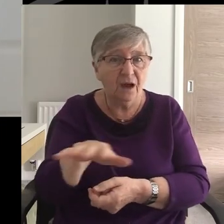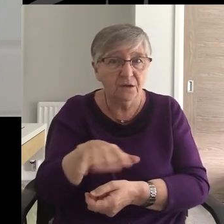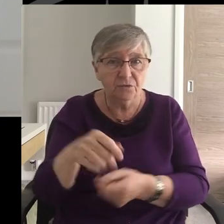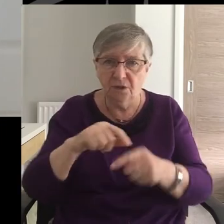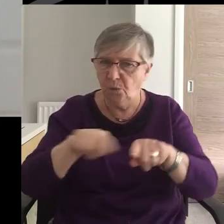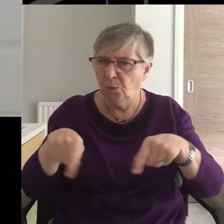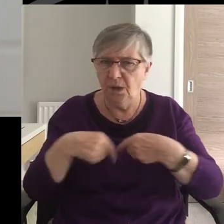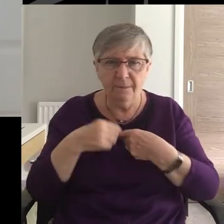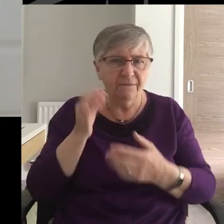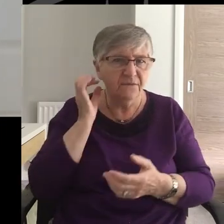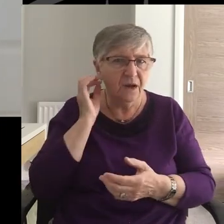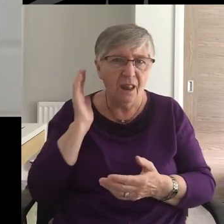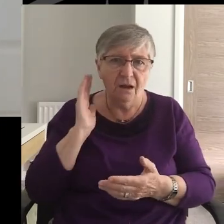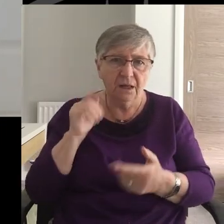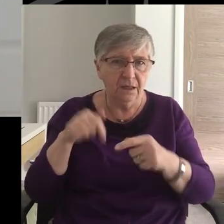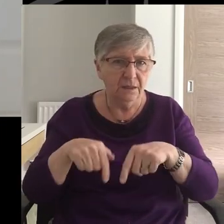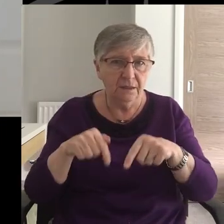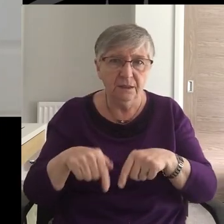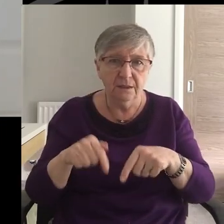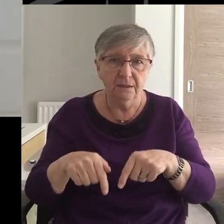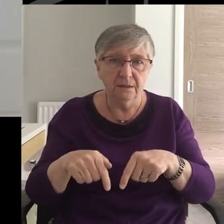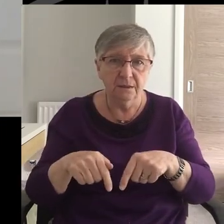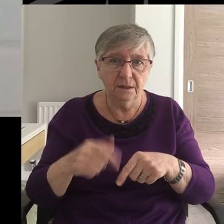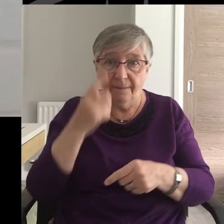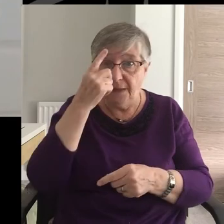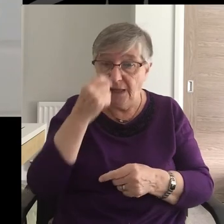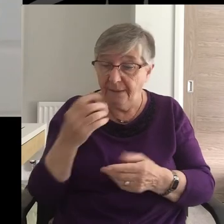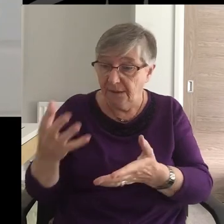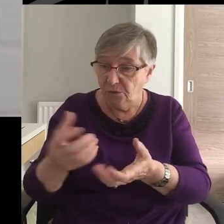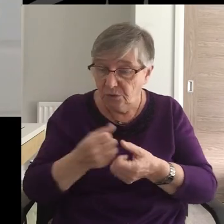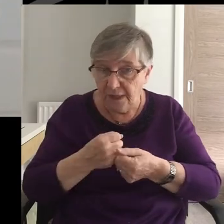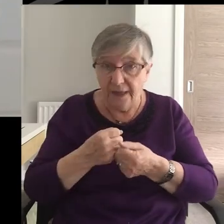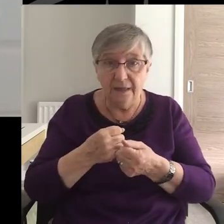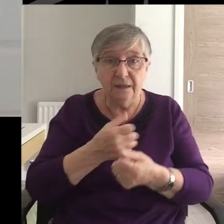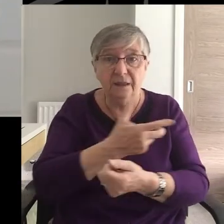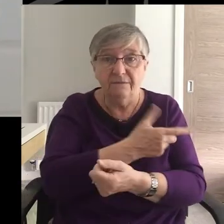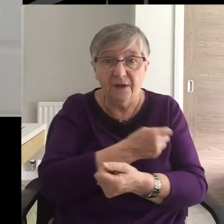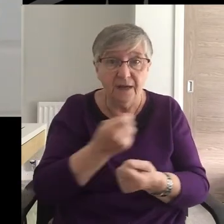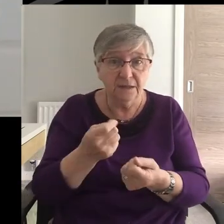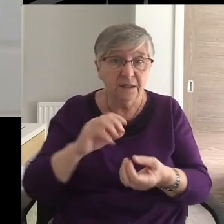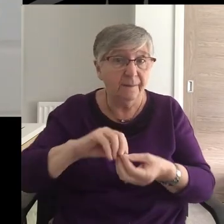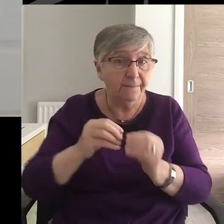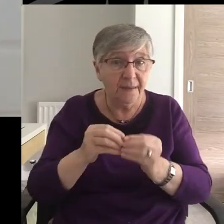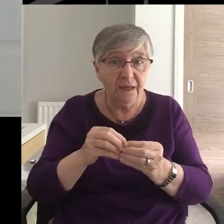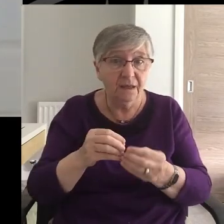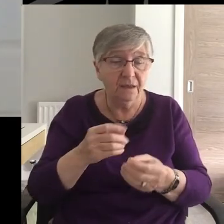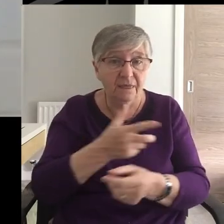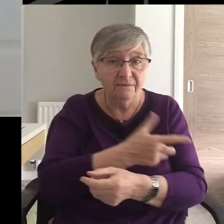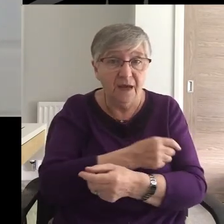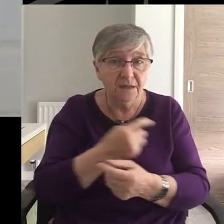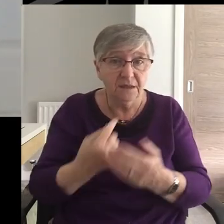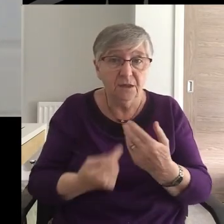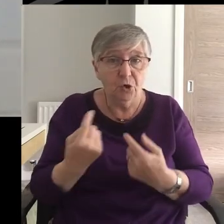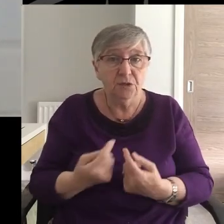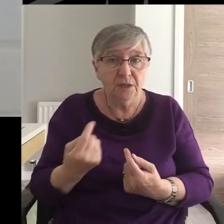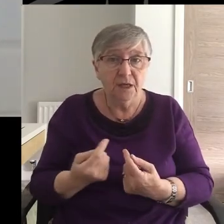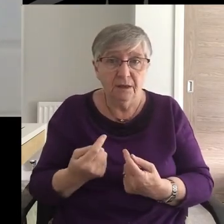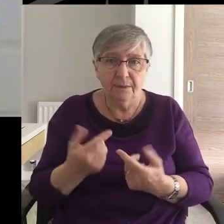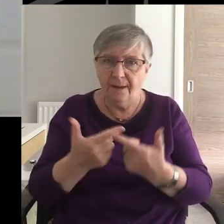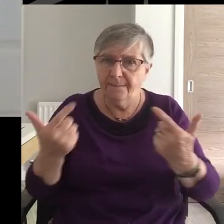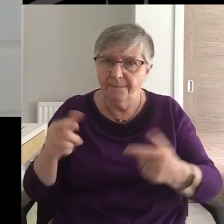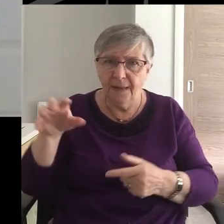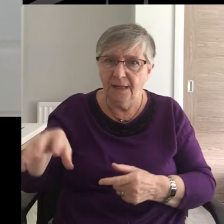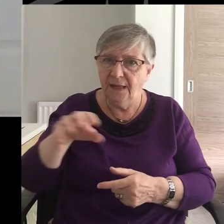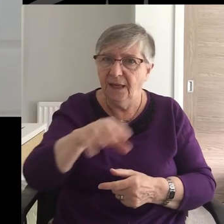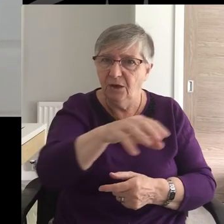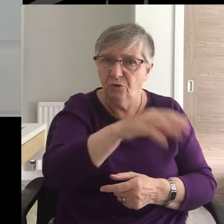lucky In this country In being able to Acquire them easily To make them ourselves But we know there are Many parts